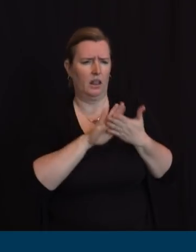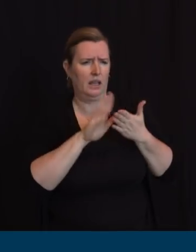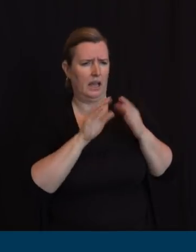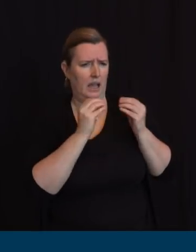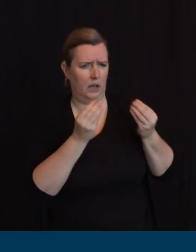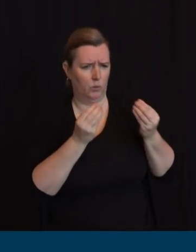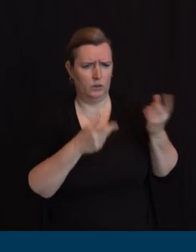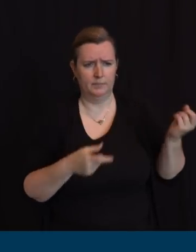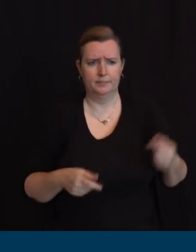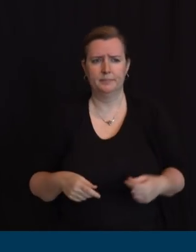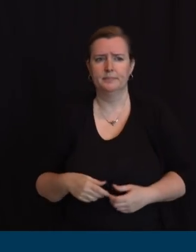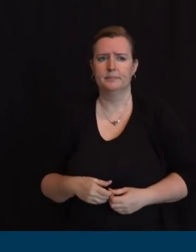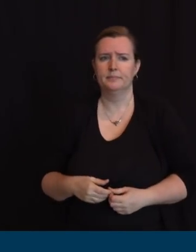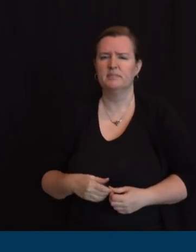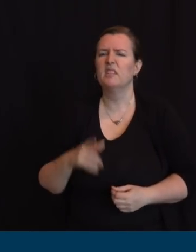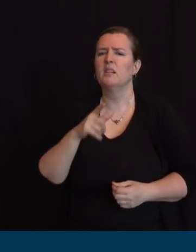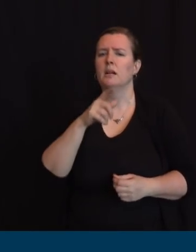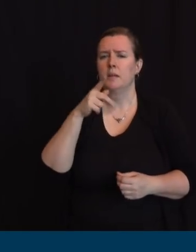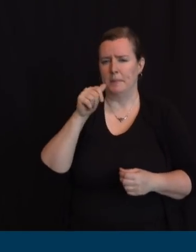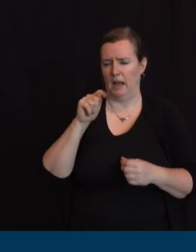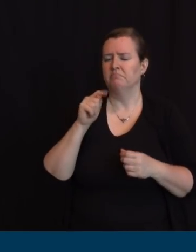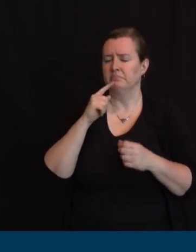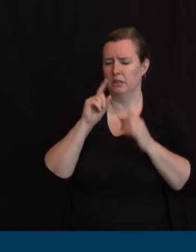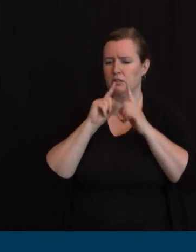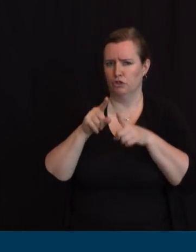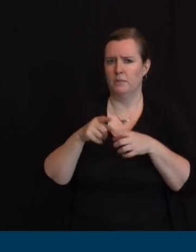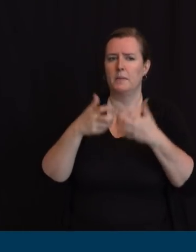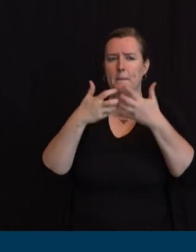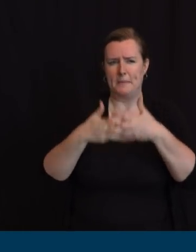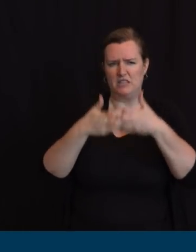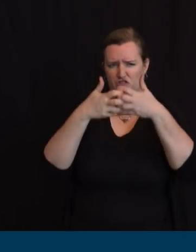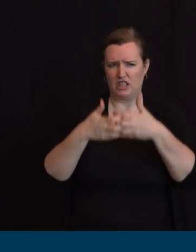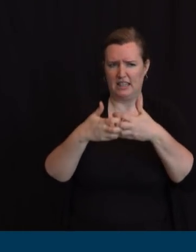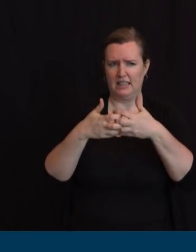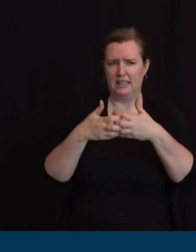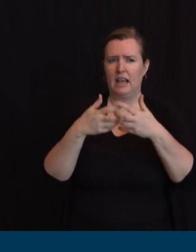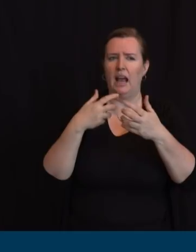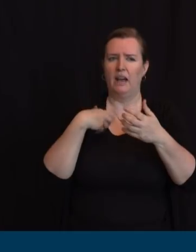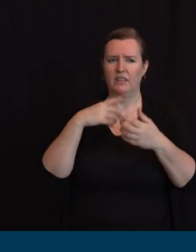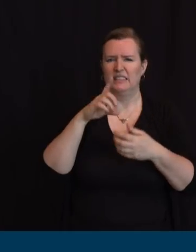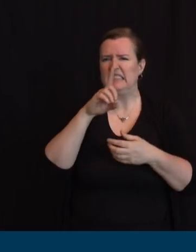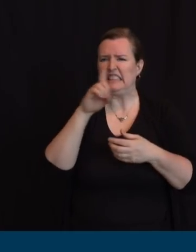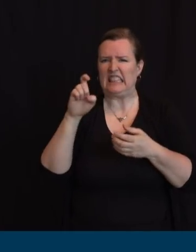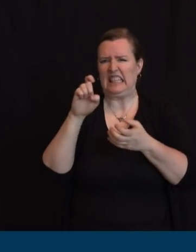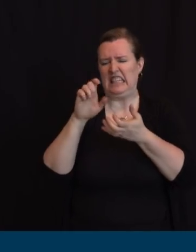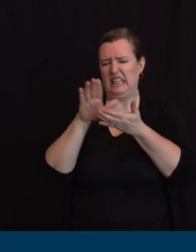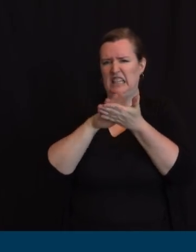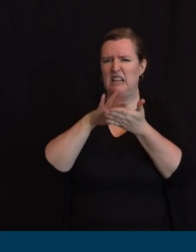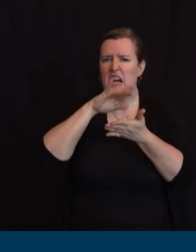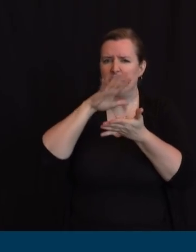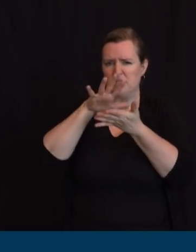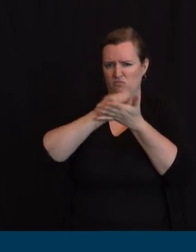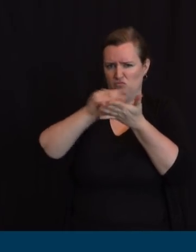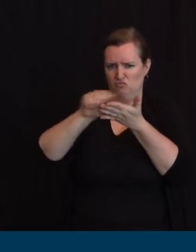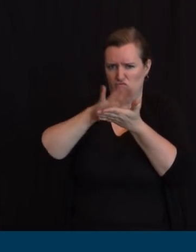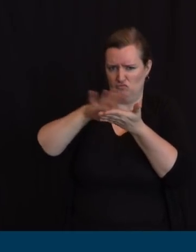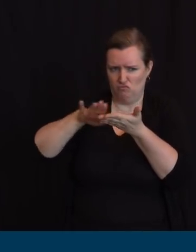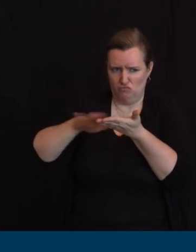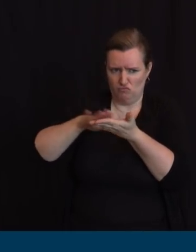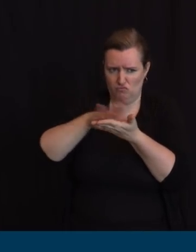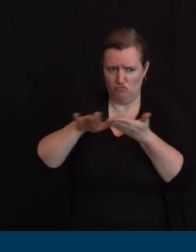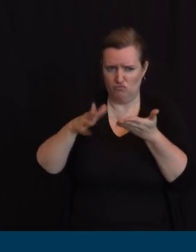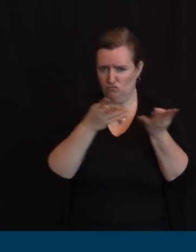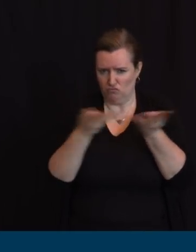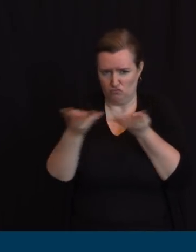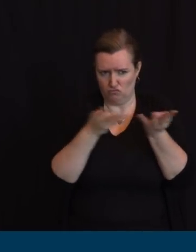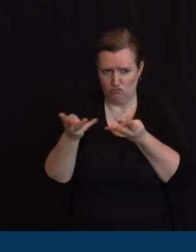get repackaged and it's it's our hope again the logistics of how we get these masks to and from you know places where they're